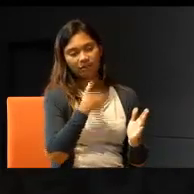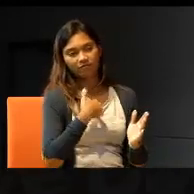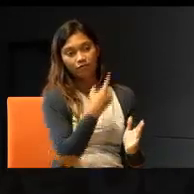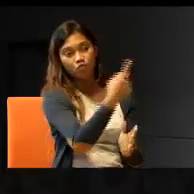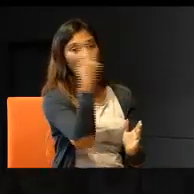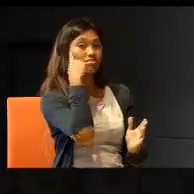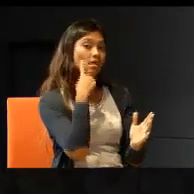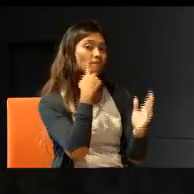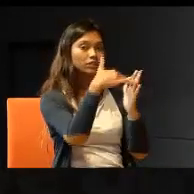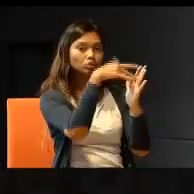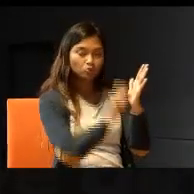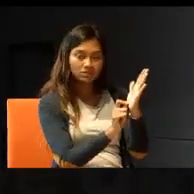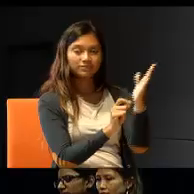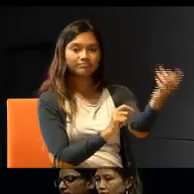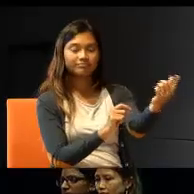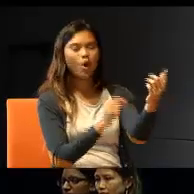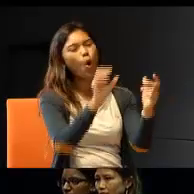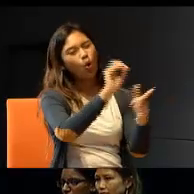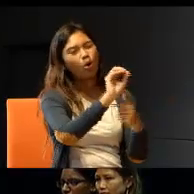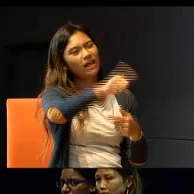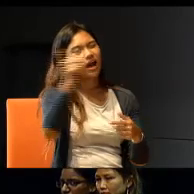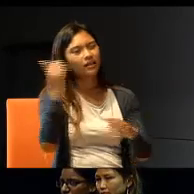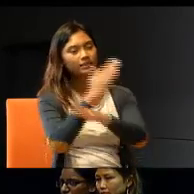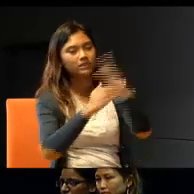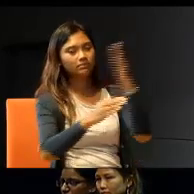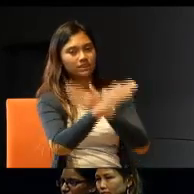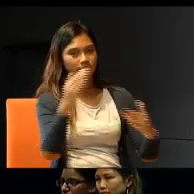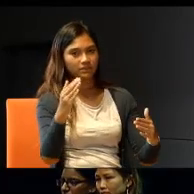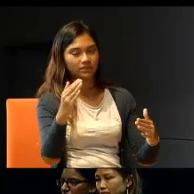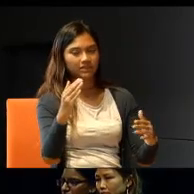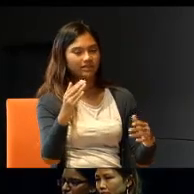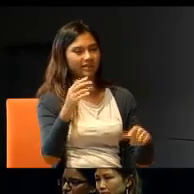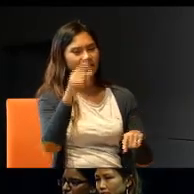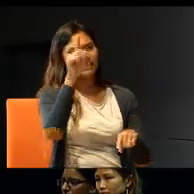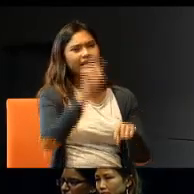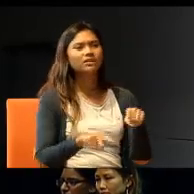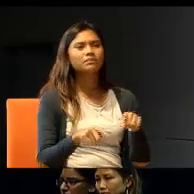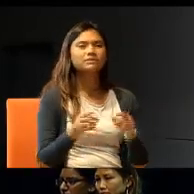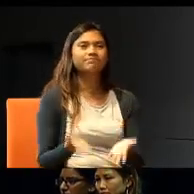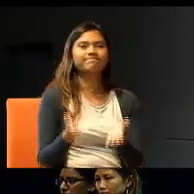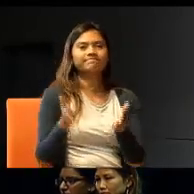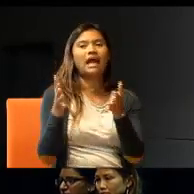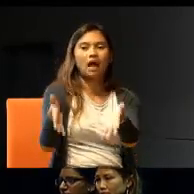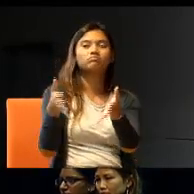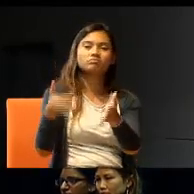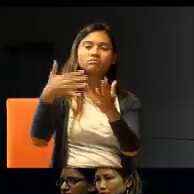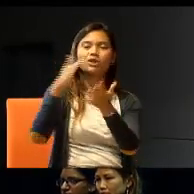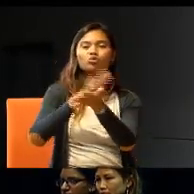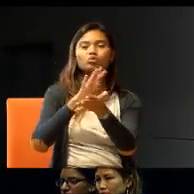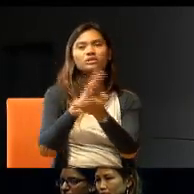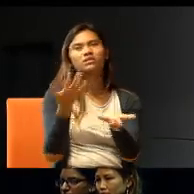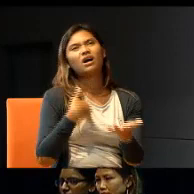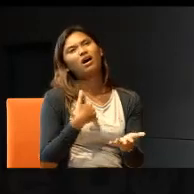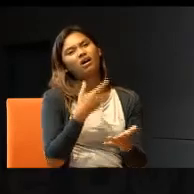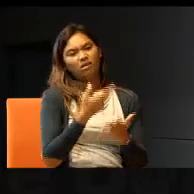there, or has, any other disability, in the classroom, it should not be up, to the school, or teachers say, ah, now what, what shall we do, what can we